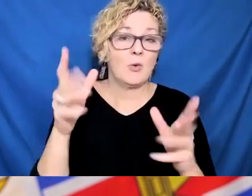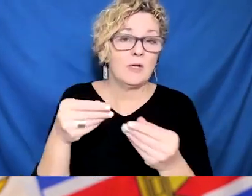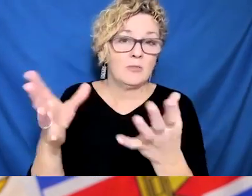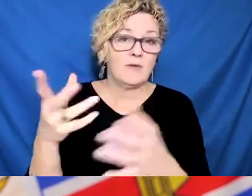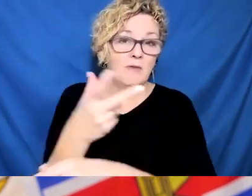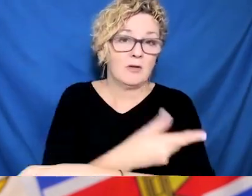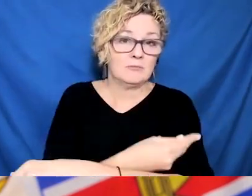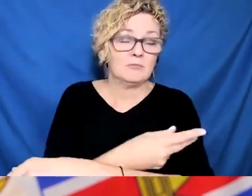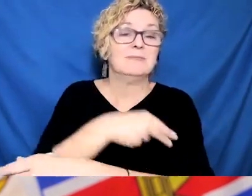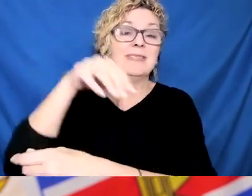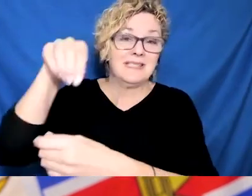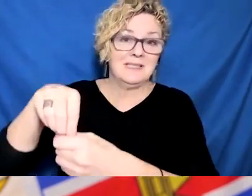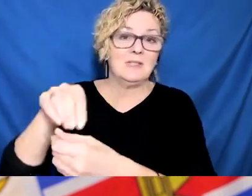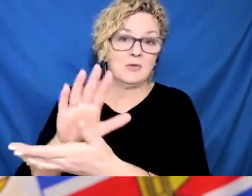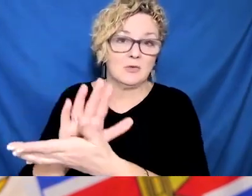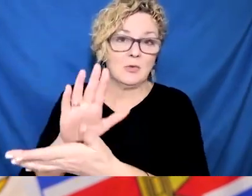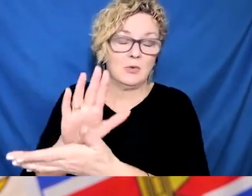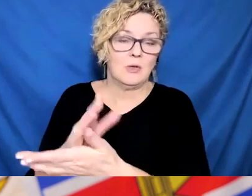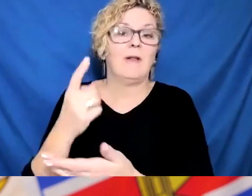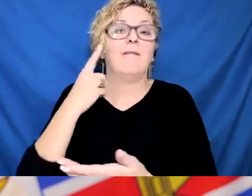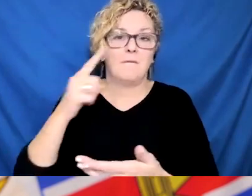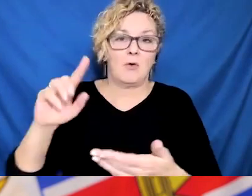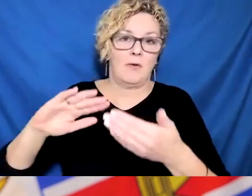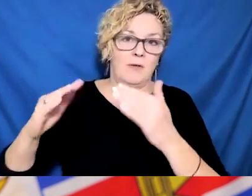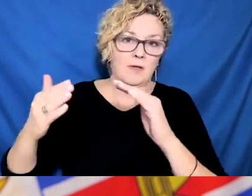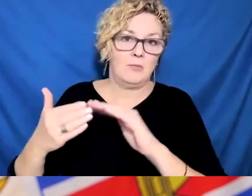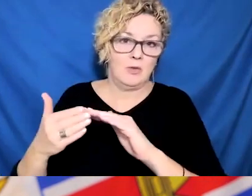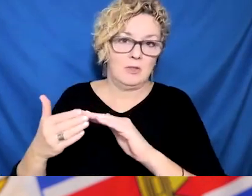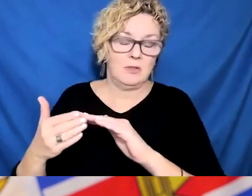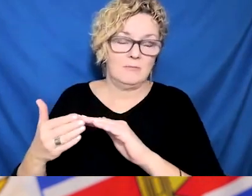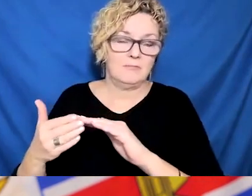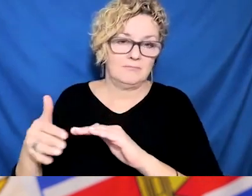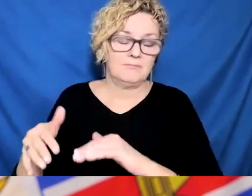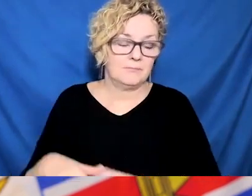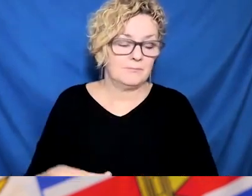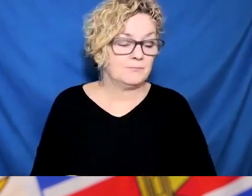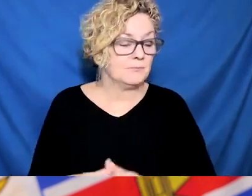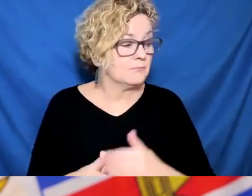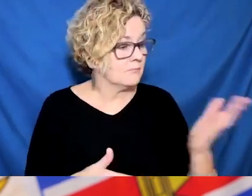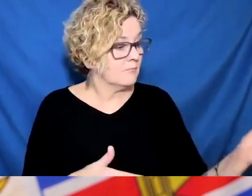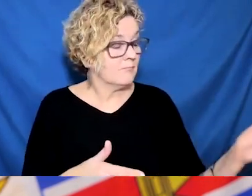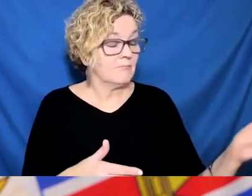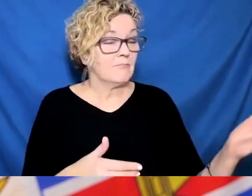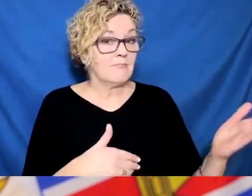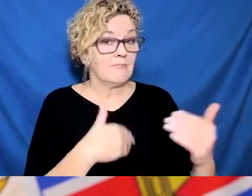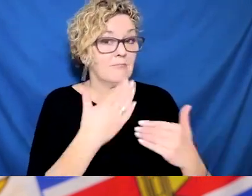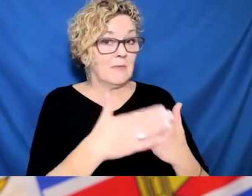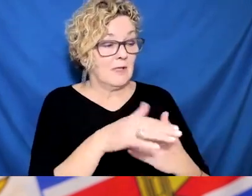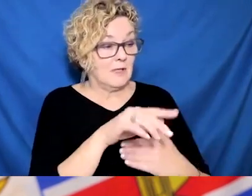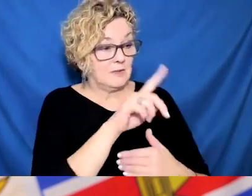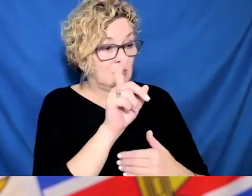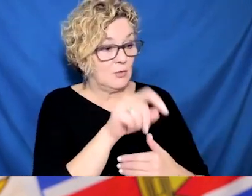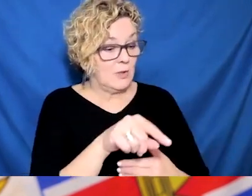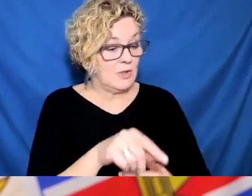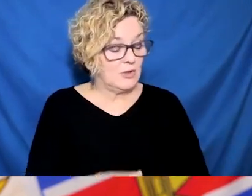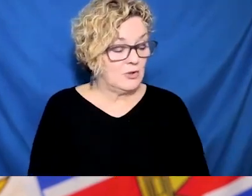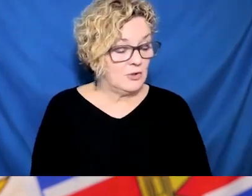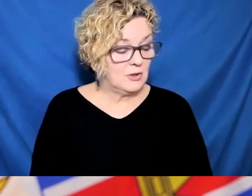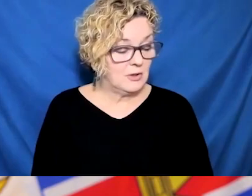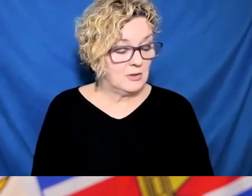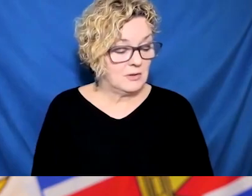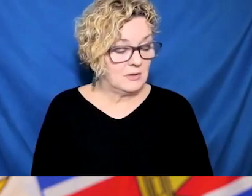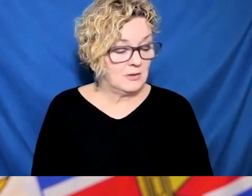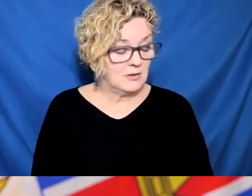and the very young who tend to be most at risk. And I expect that that is likely to continue for some time,